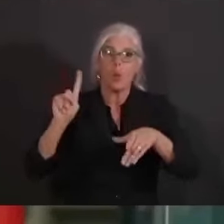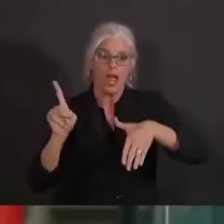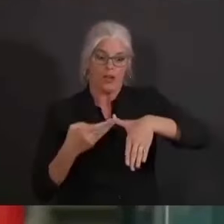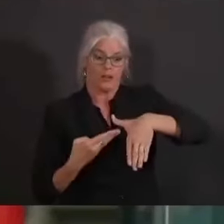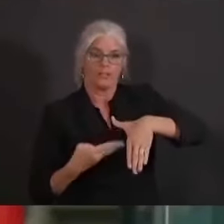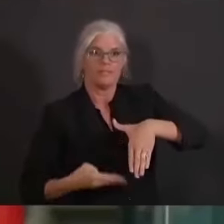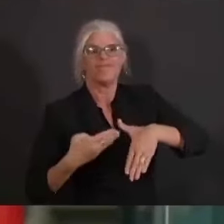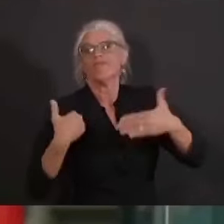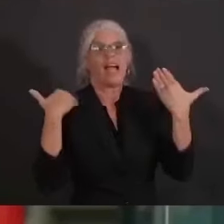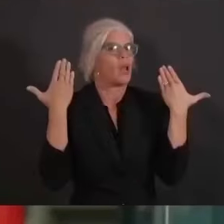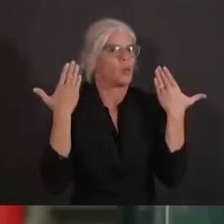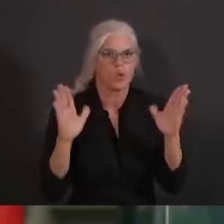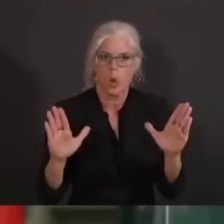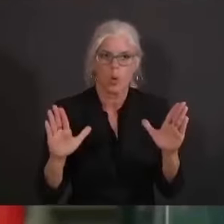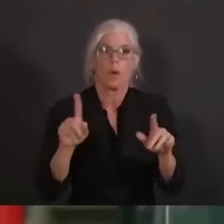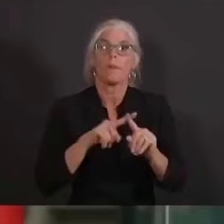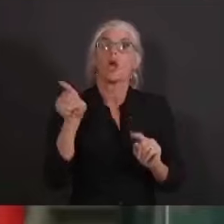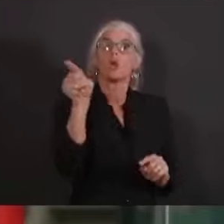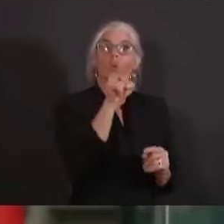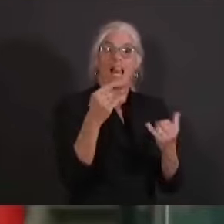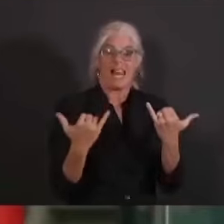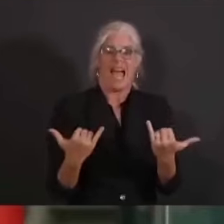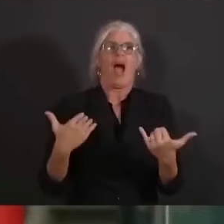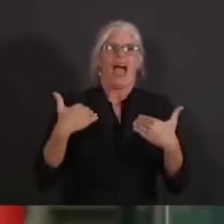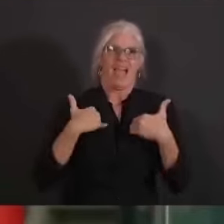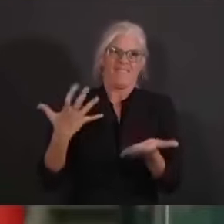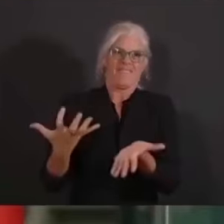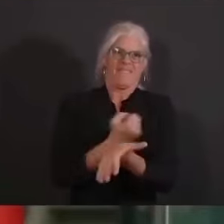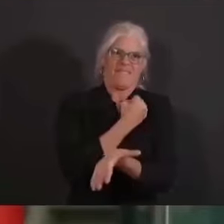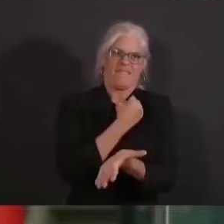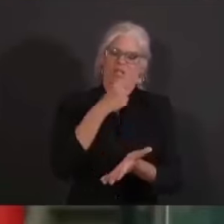but you have the ability to to execute your plan now